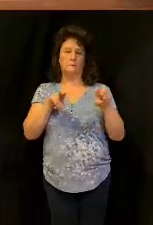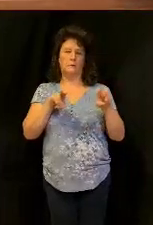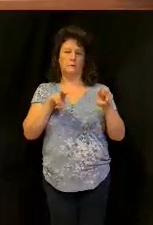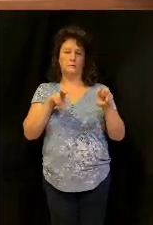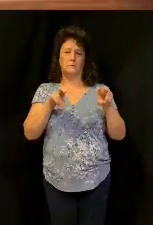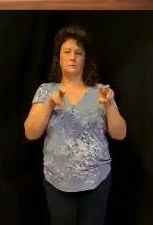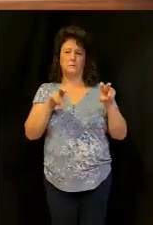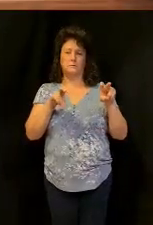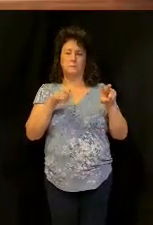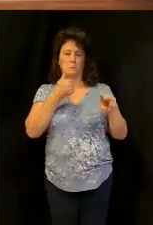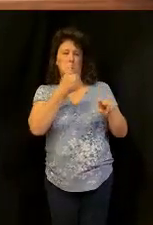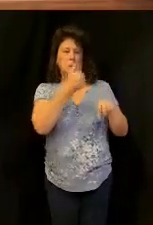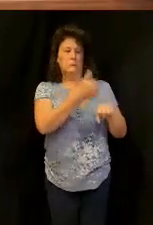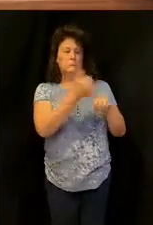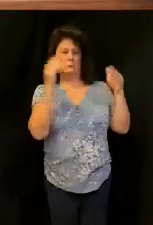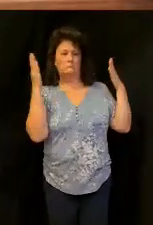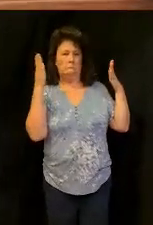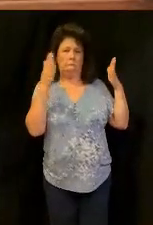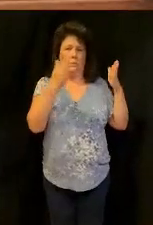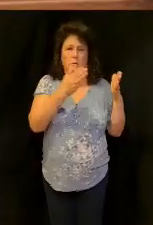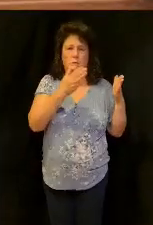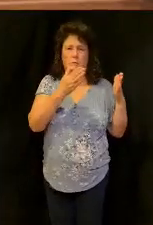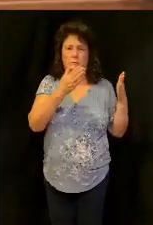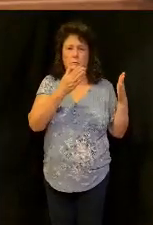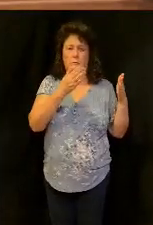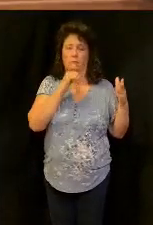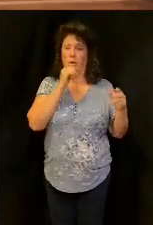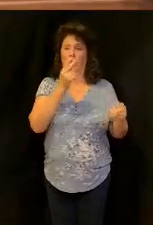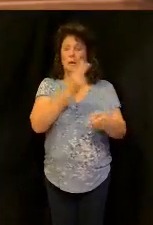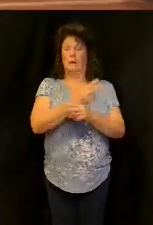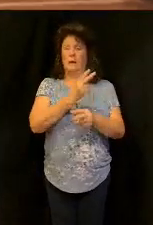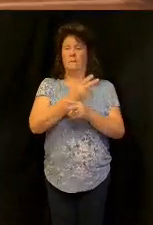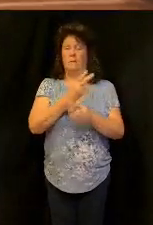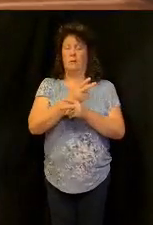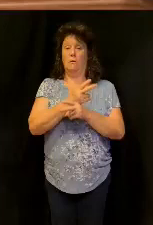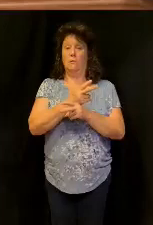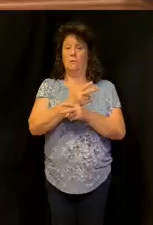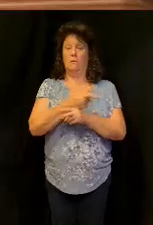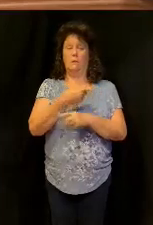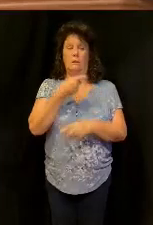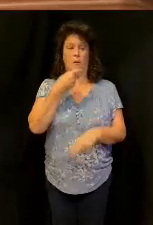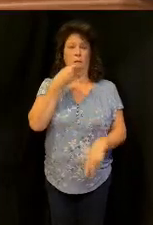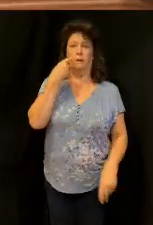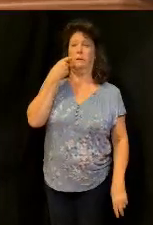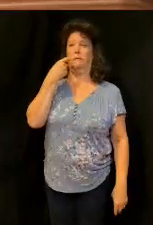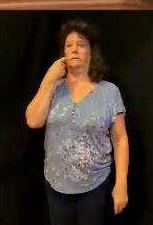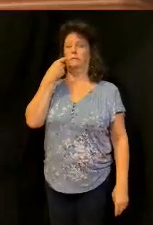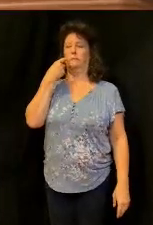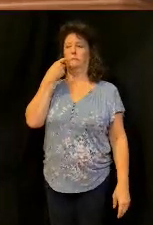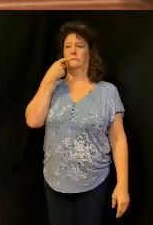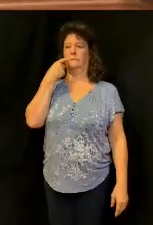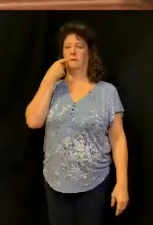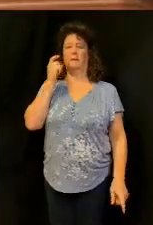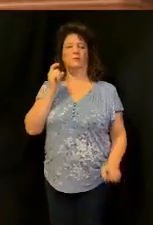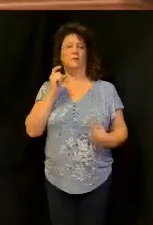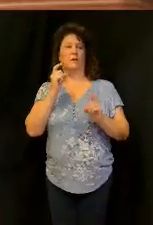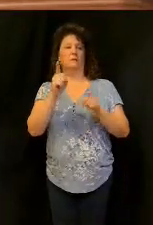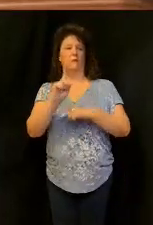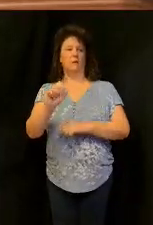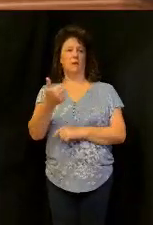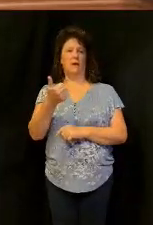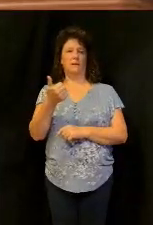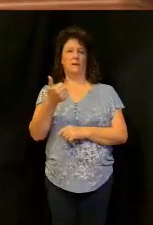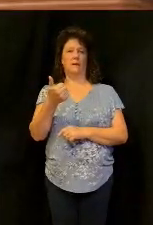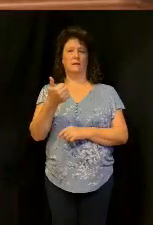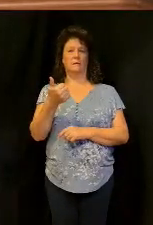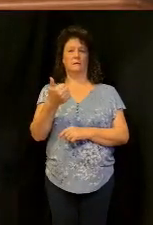and if you don't watch out, you'll get sucked in, the next thing you know, your giving goes down the drain, you want to keep God involved